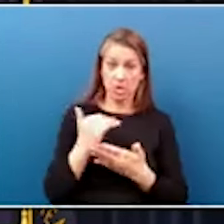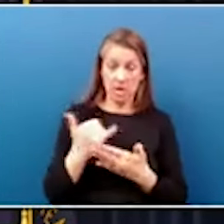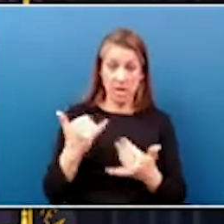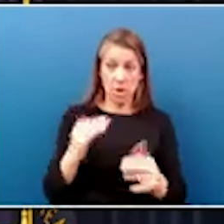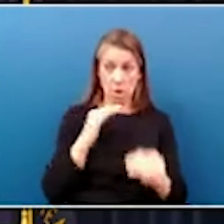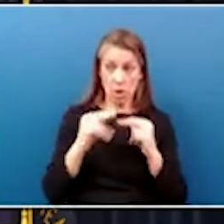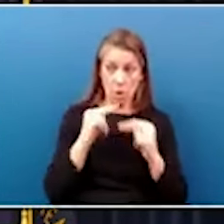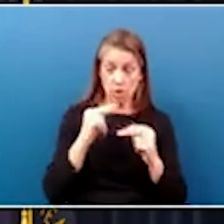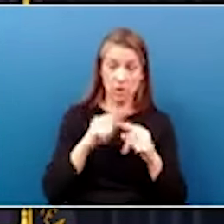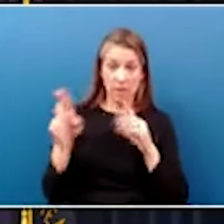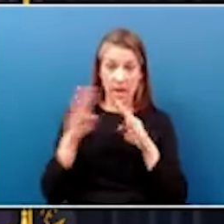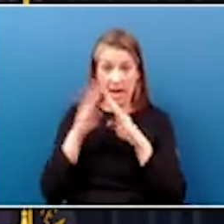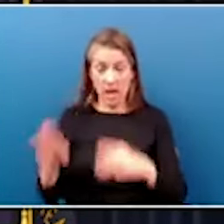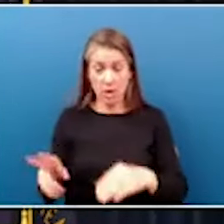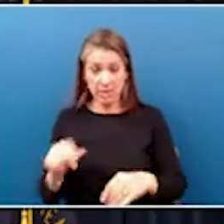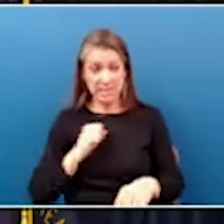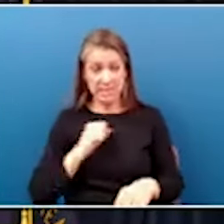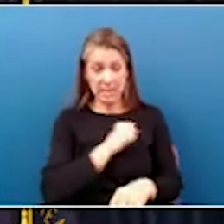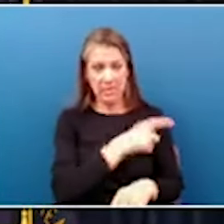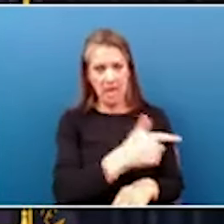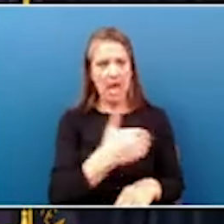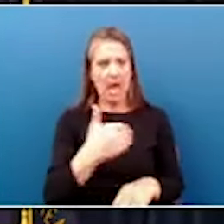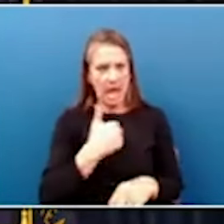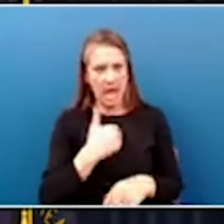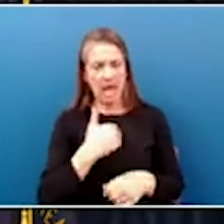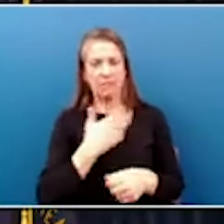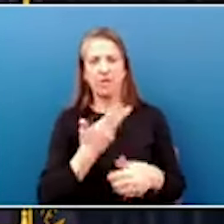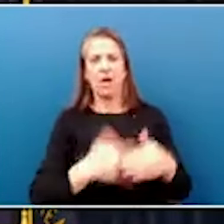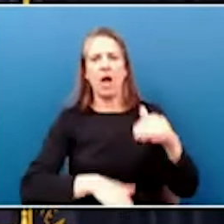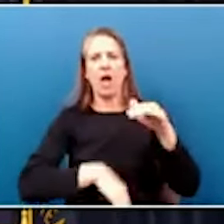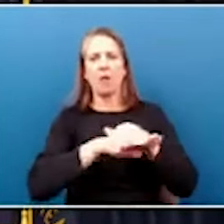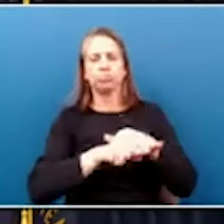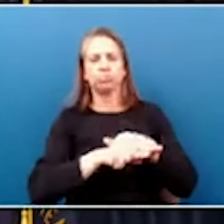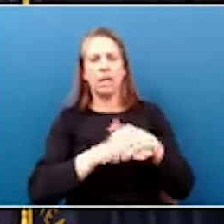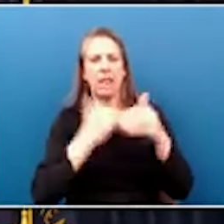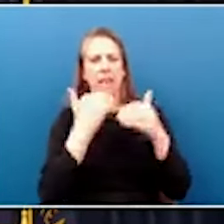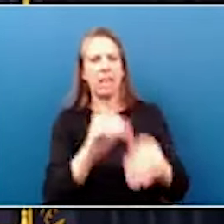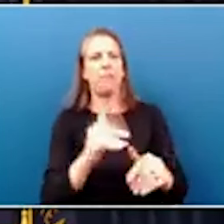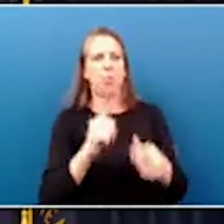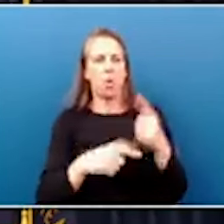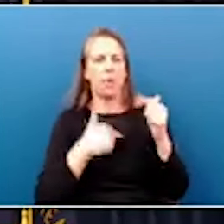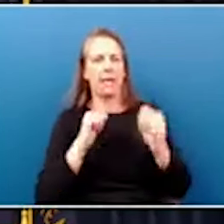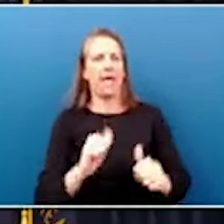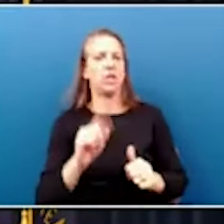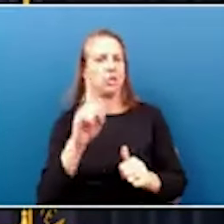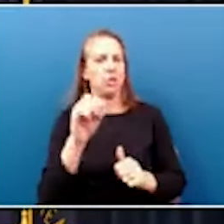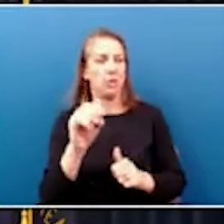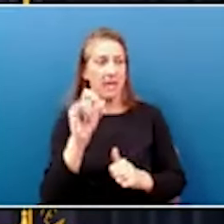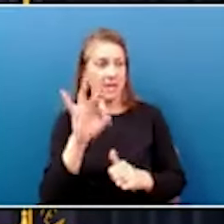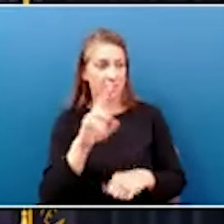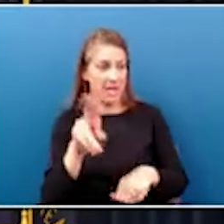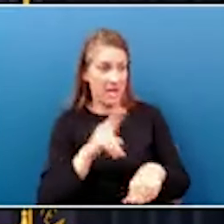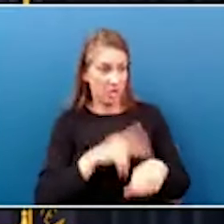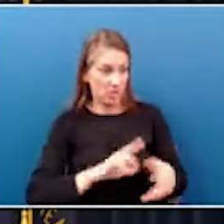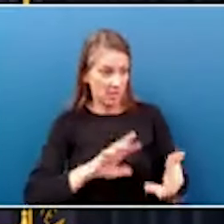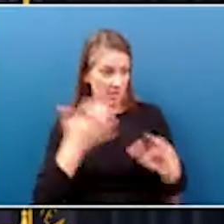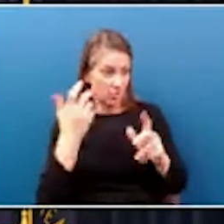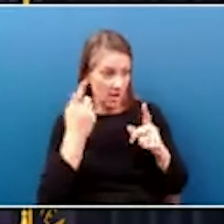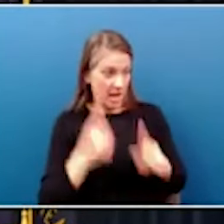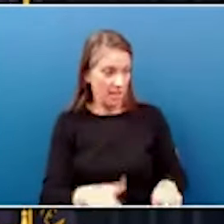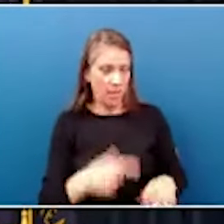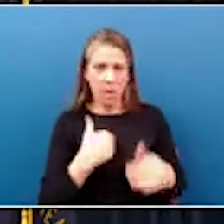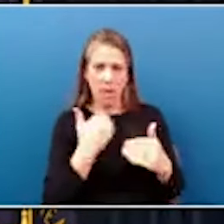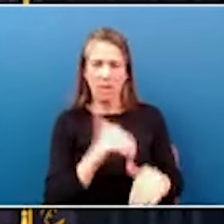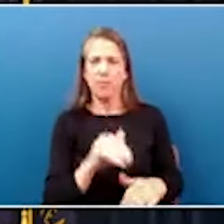and the Senate has a hard cap limit on what we're allowed to do in responding to natural disasters. A limit of $25